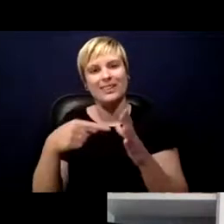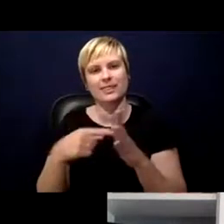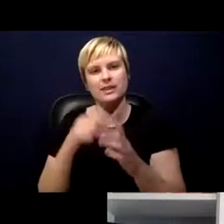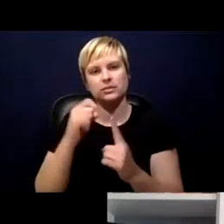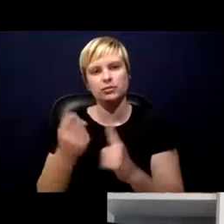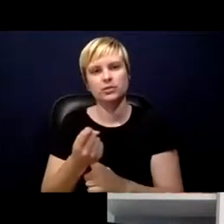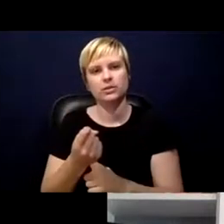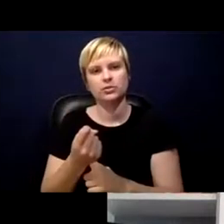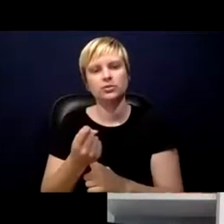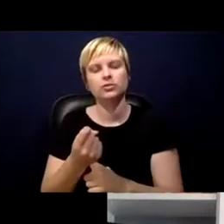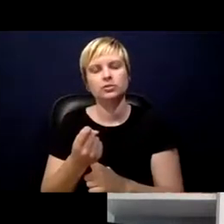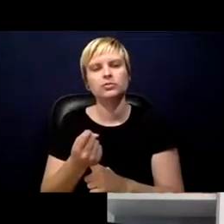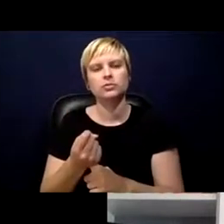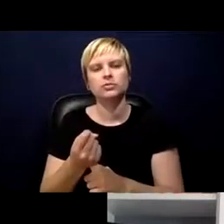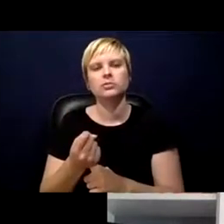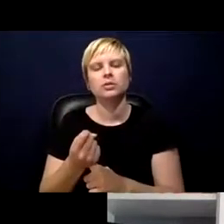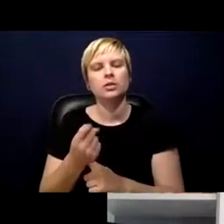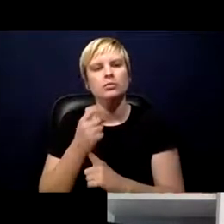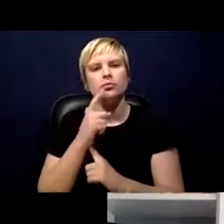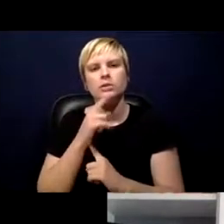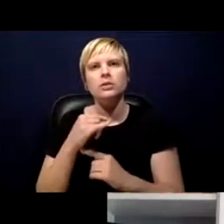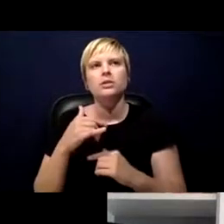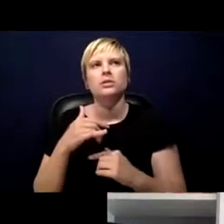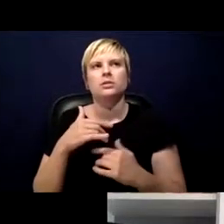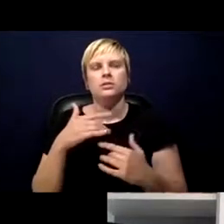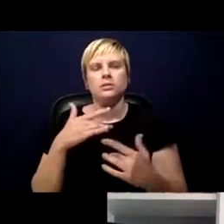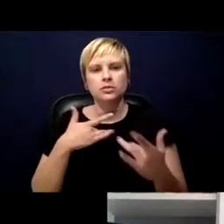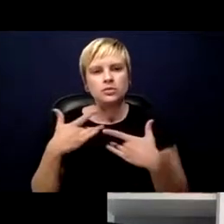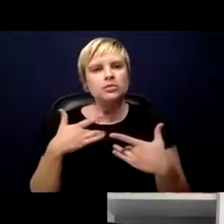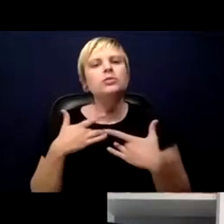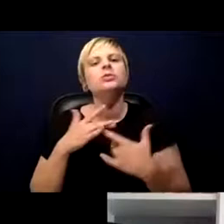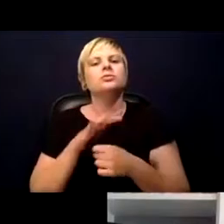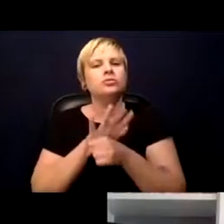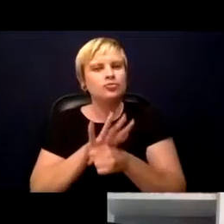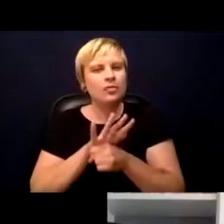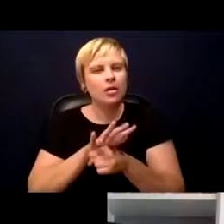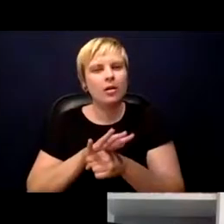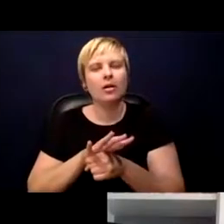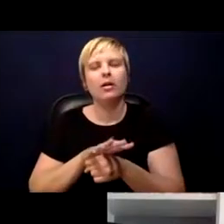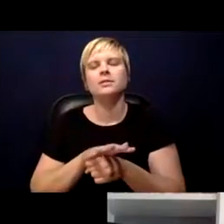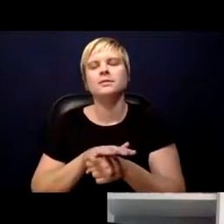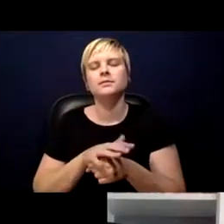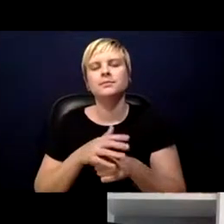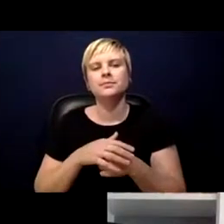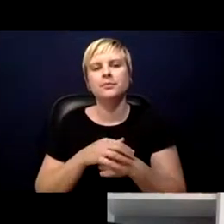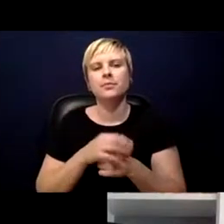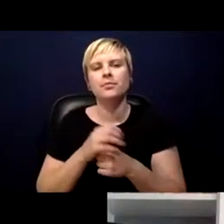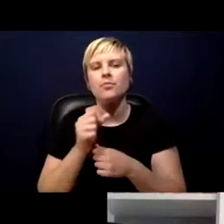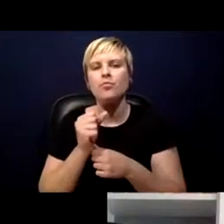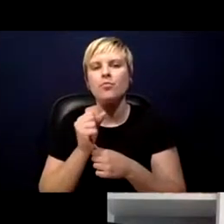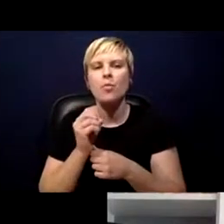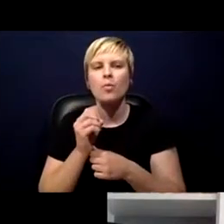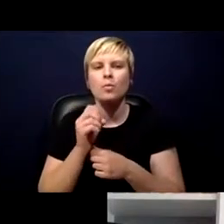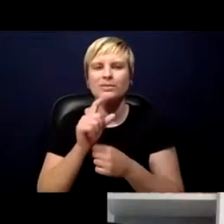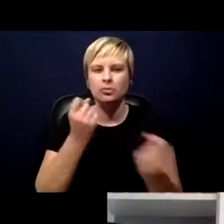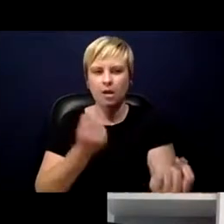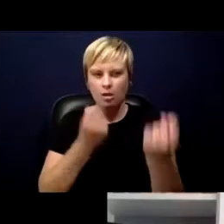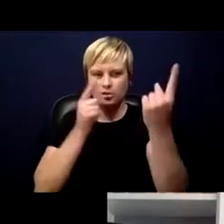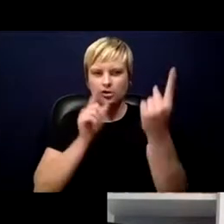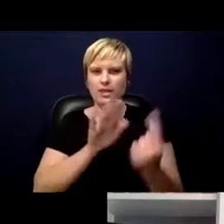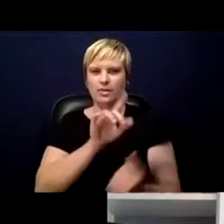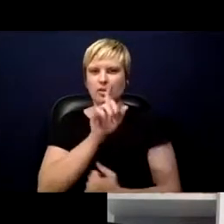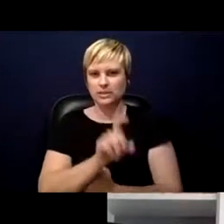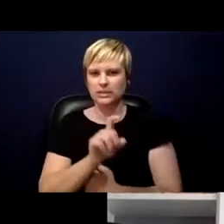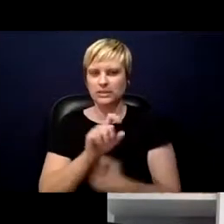often distressed, may have other stressors going on in their lives as well and so understanding their needs and being able to